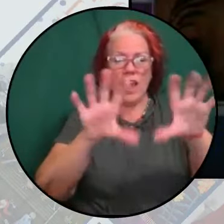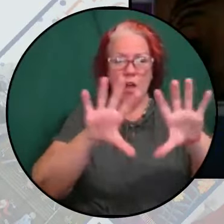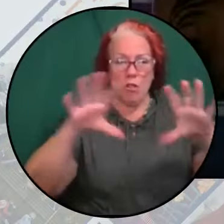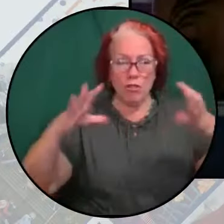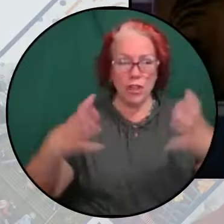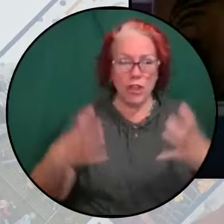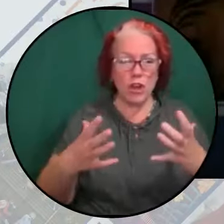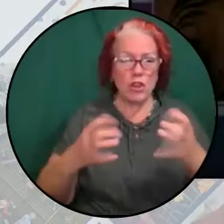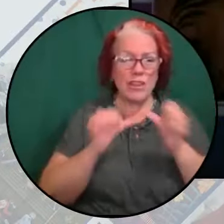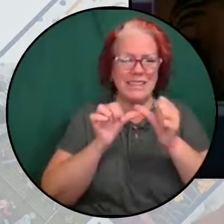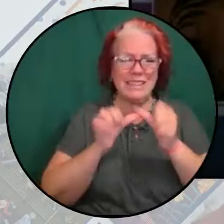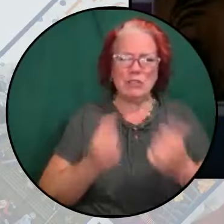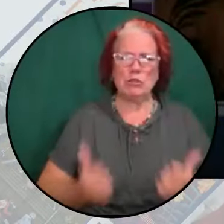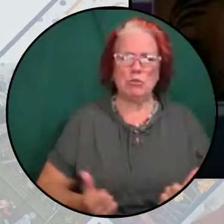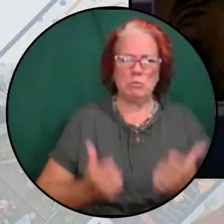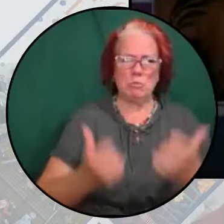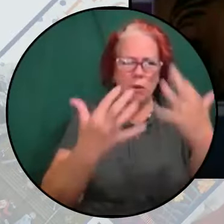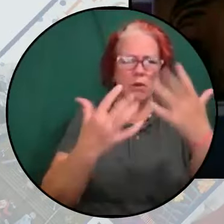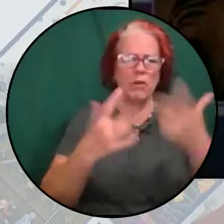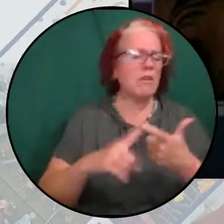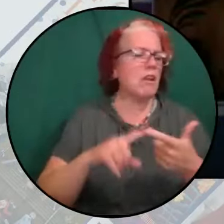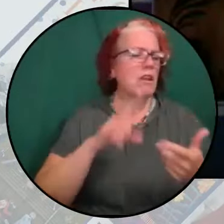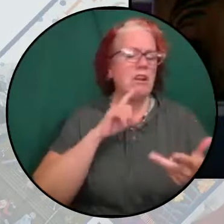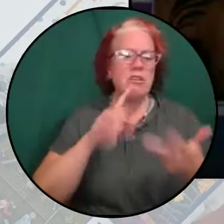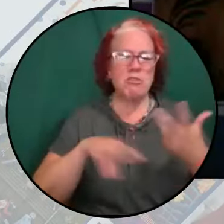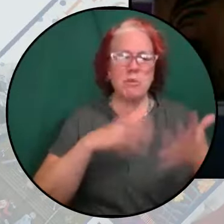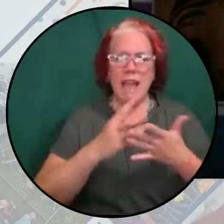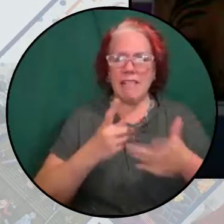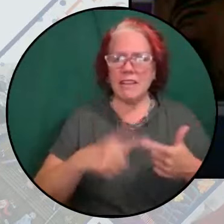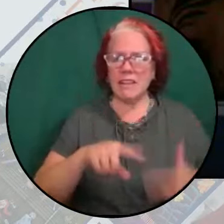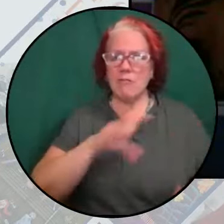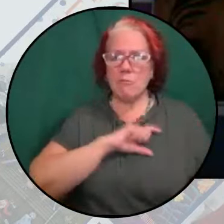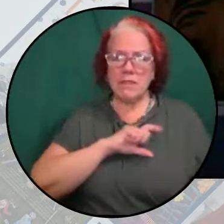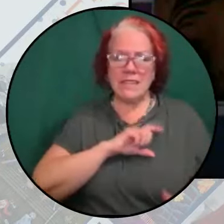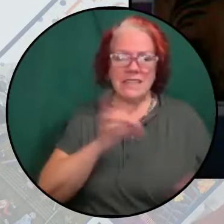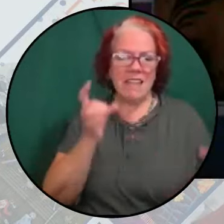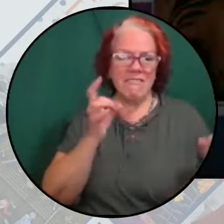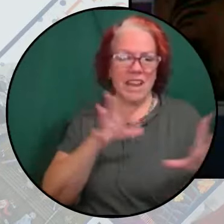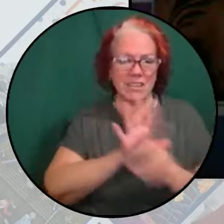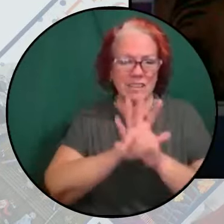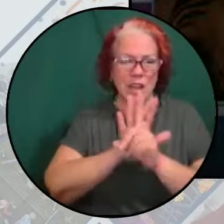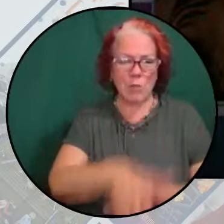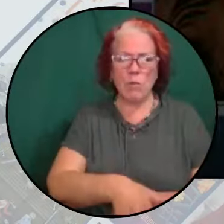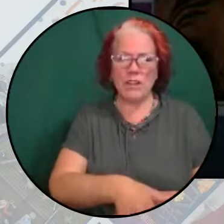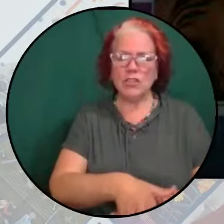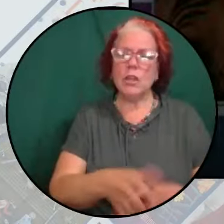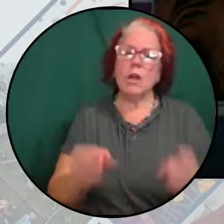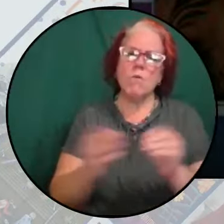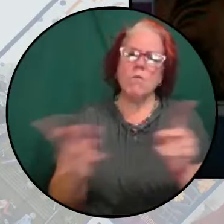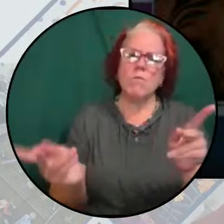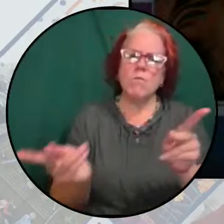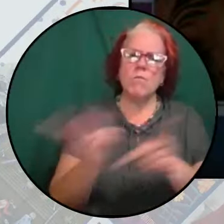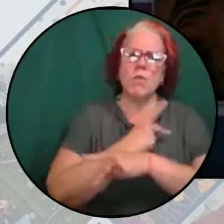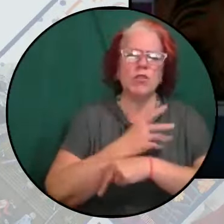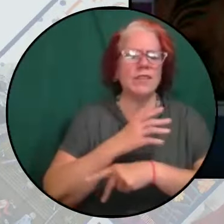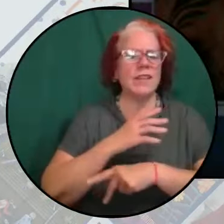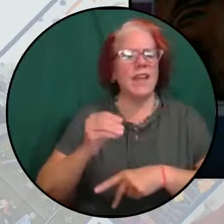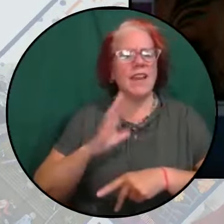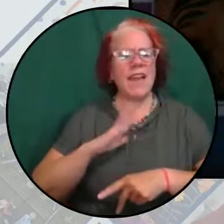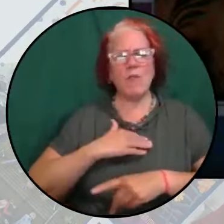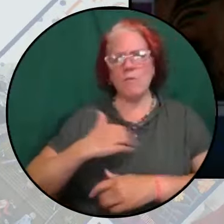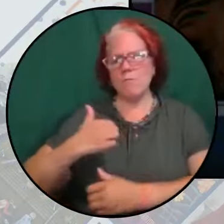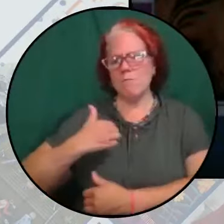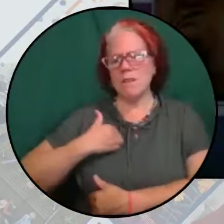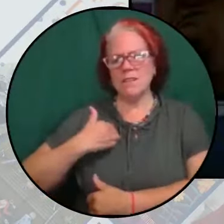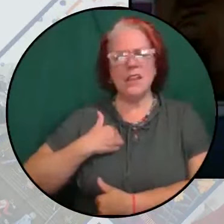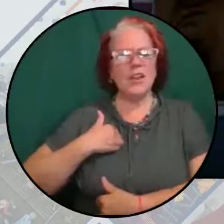to burn, how the realities of police violence and repression are harsher, along with an ever-expanding military